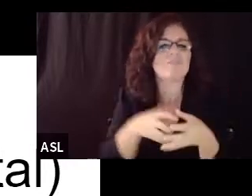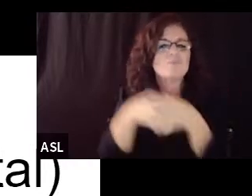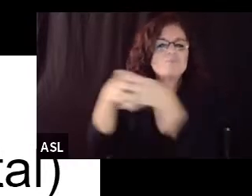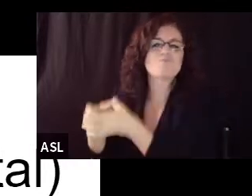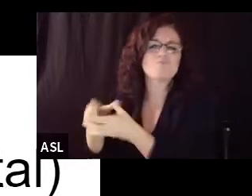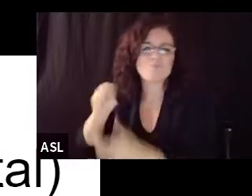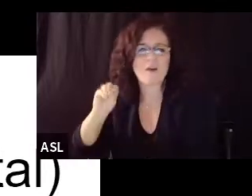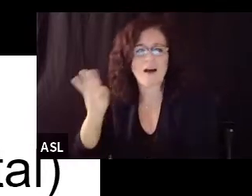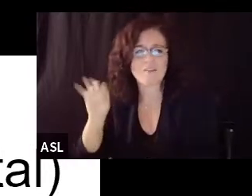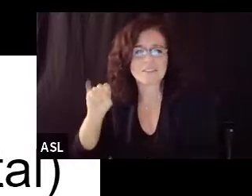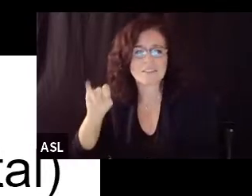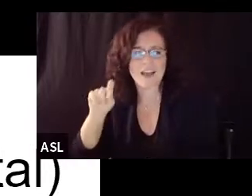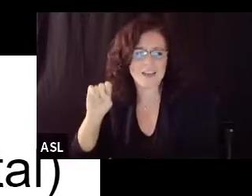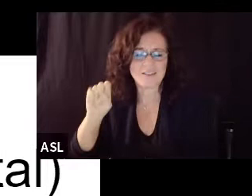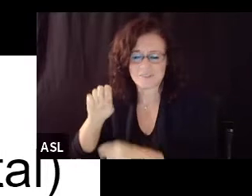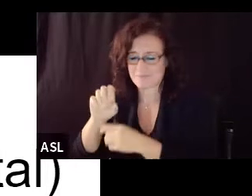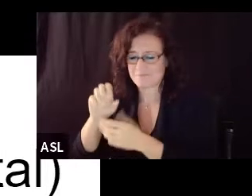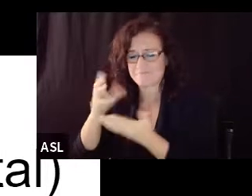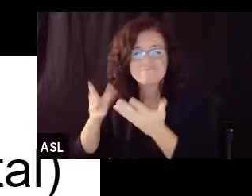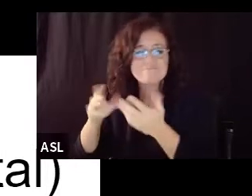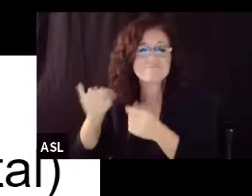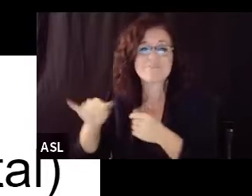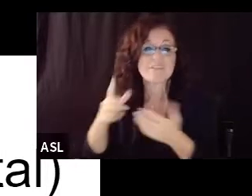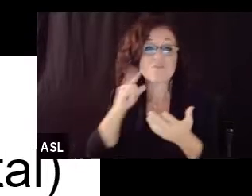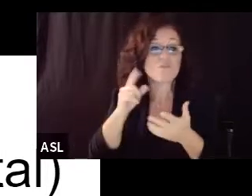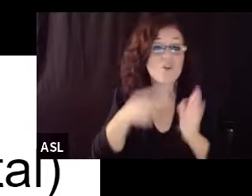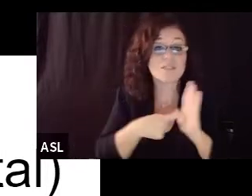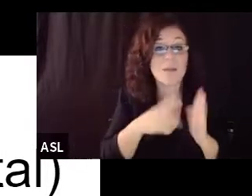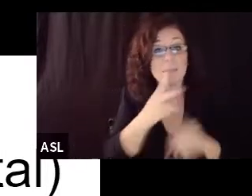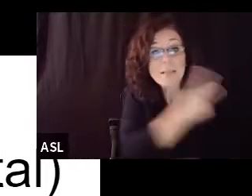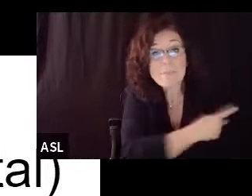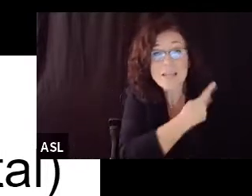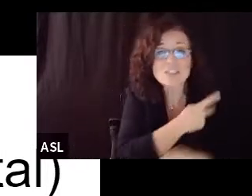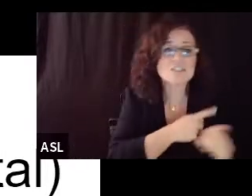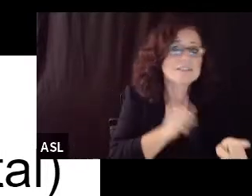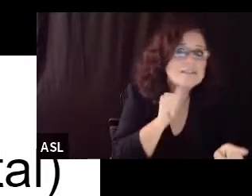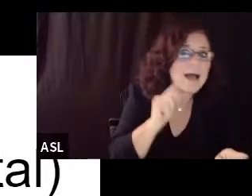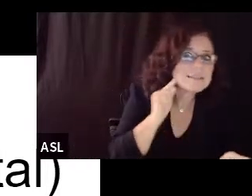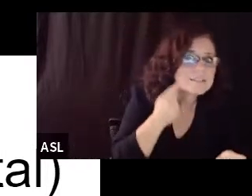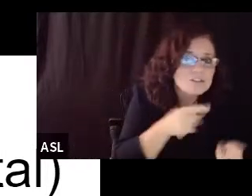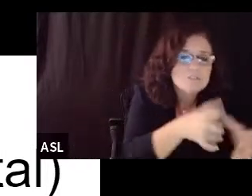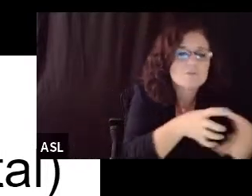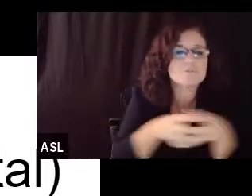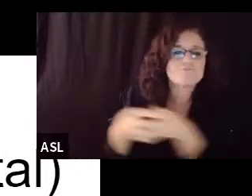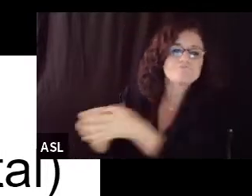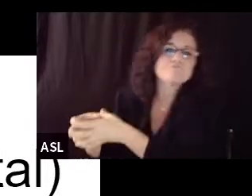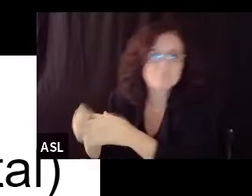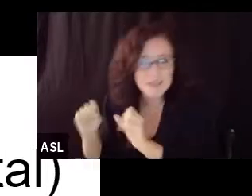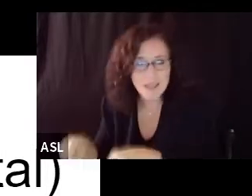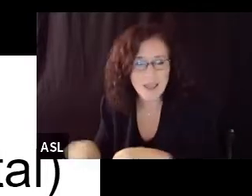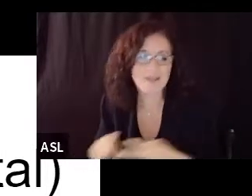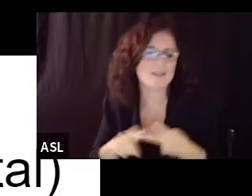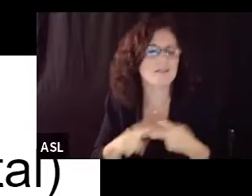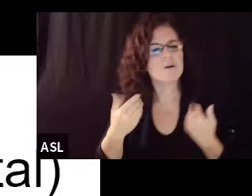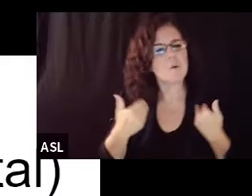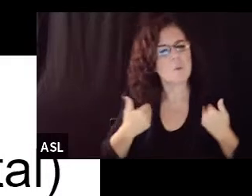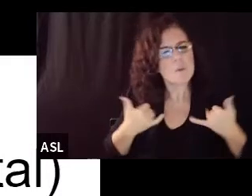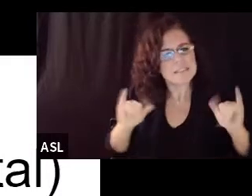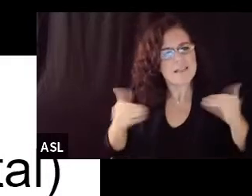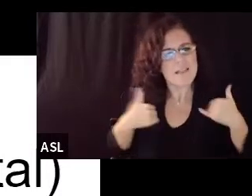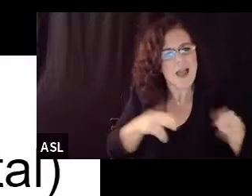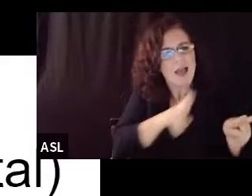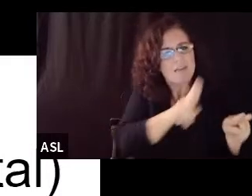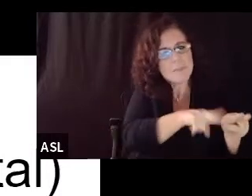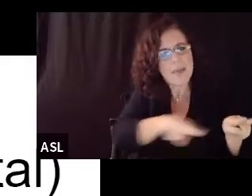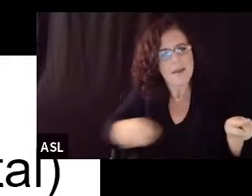patients under what we call surge circumstances um we still have beds we still have um you know um creative ways